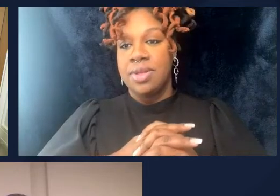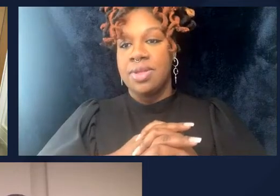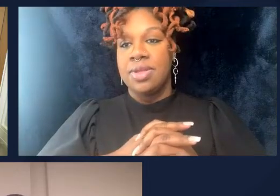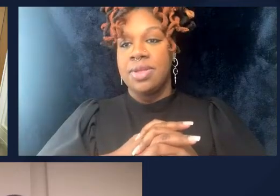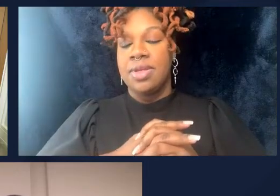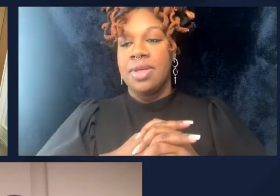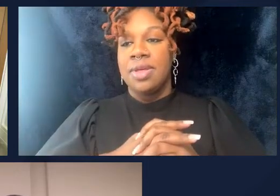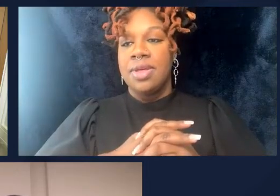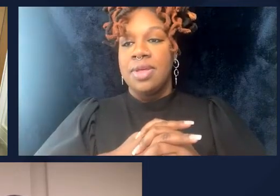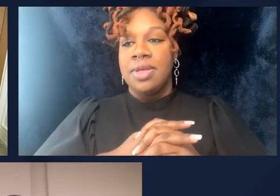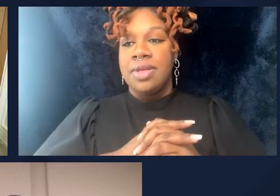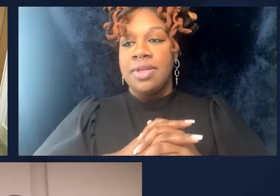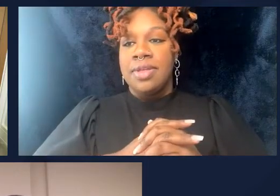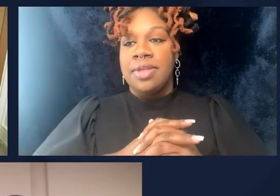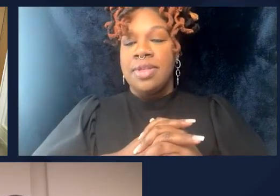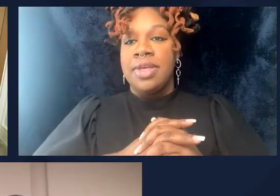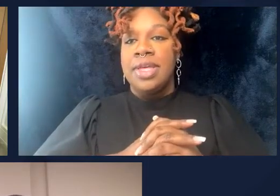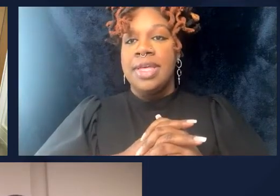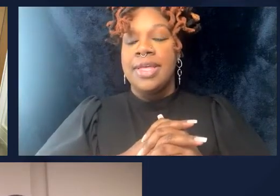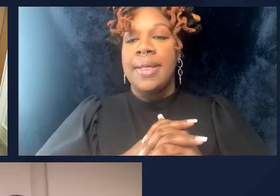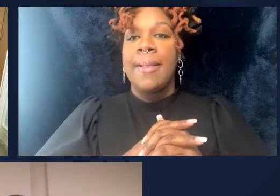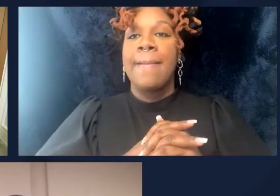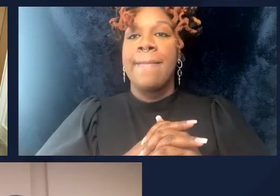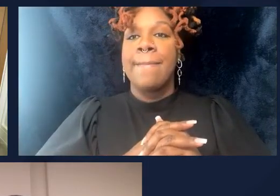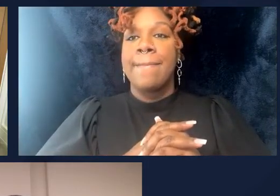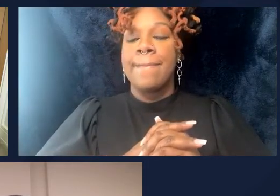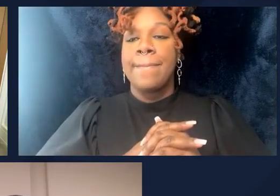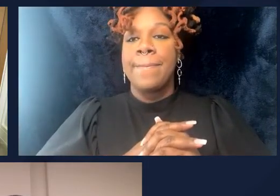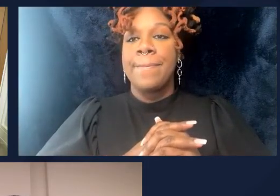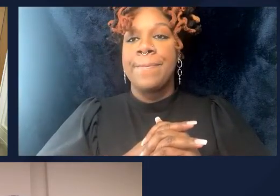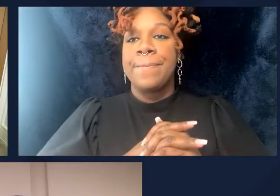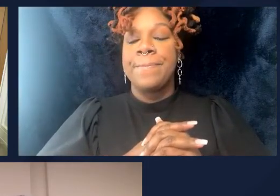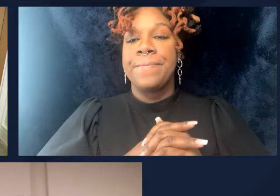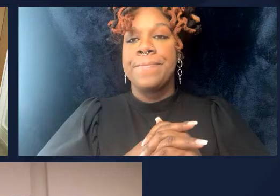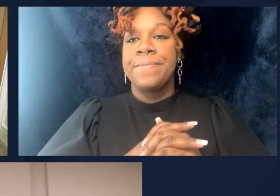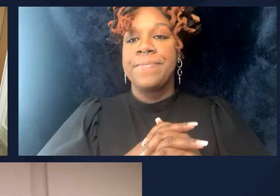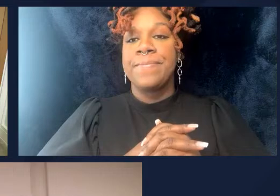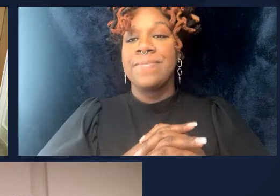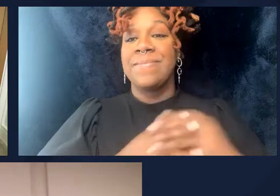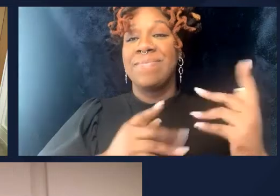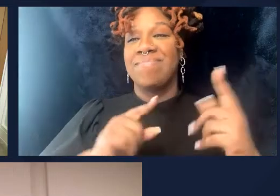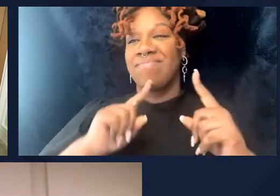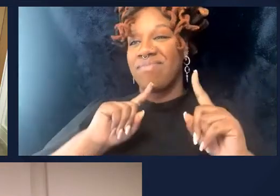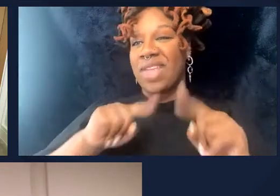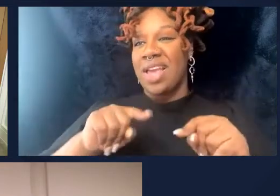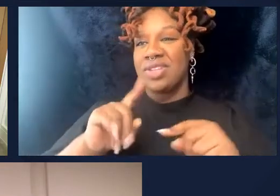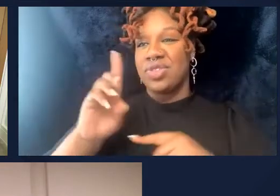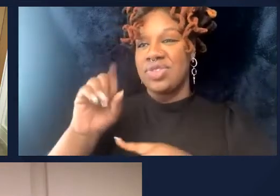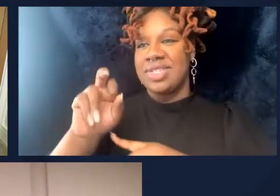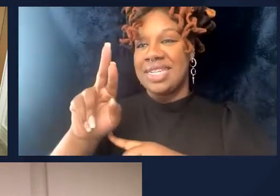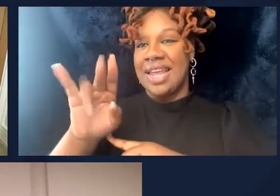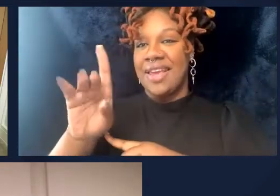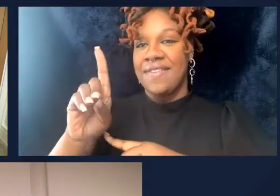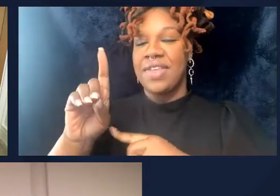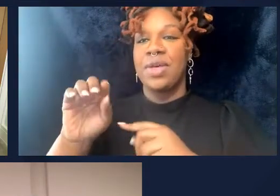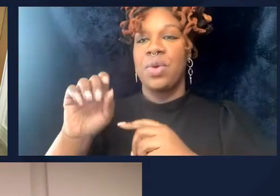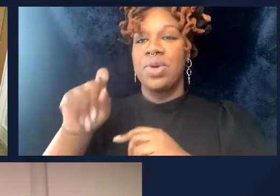non-viral? Well, it depends on which part of the world you're looking at.